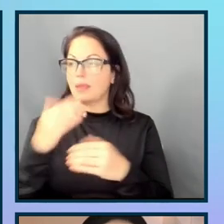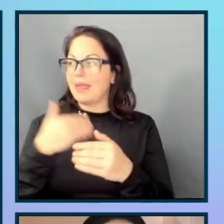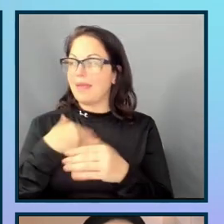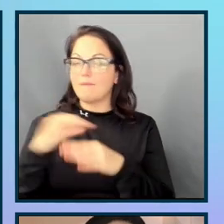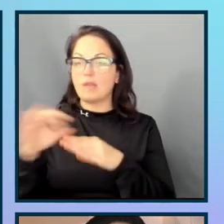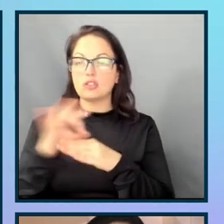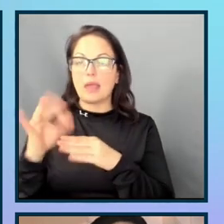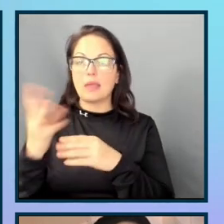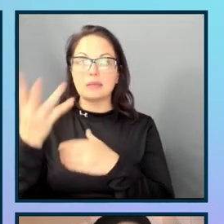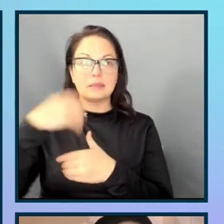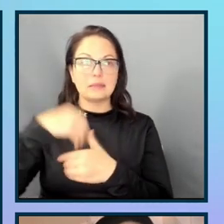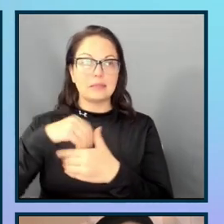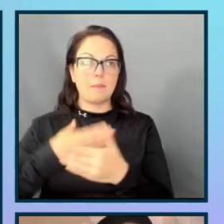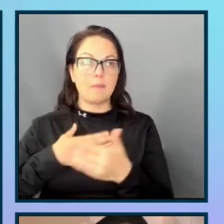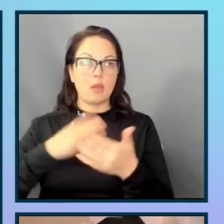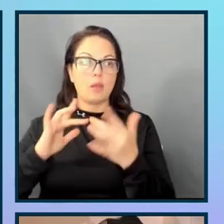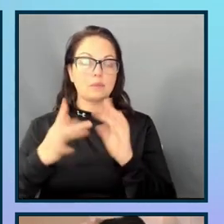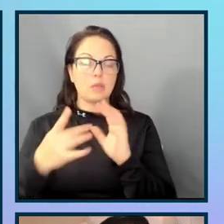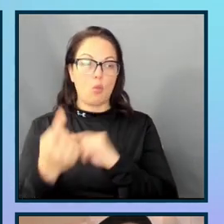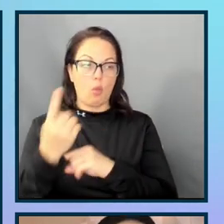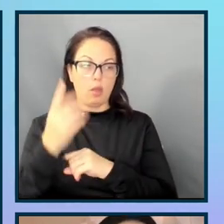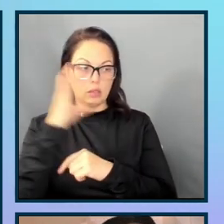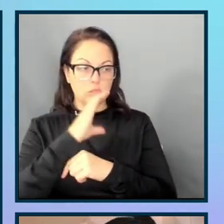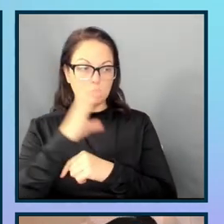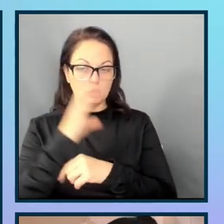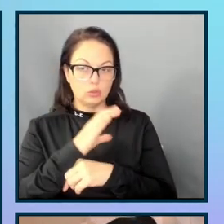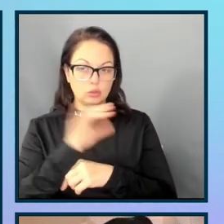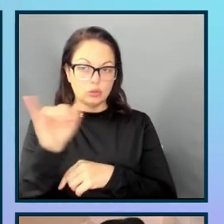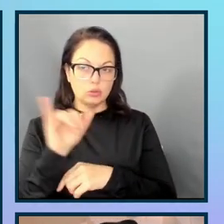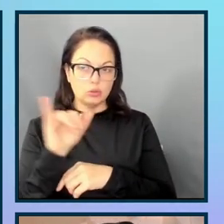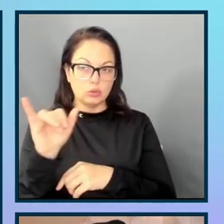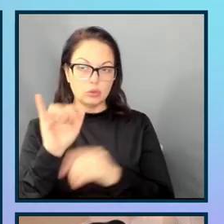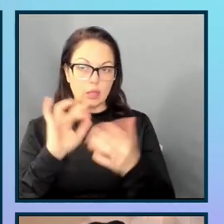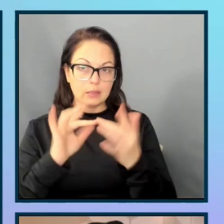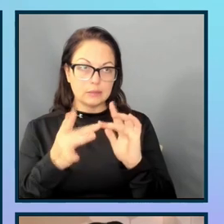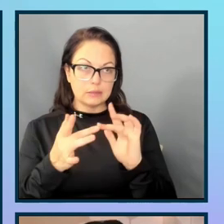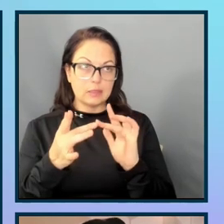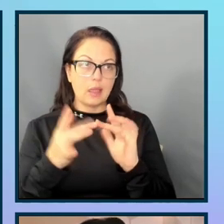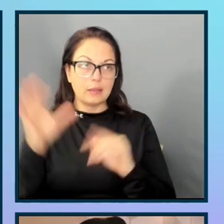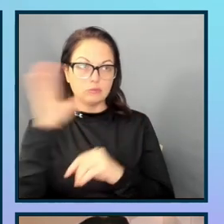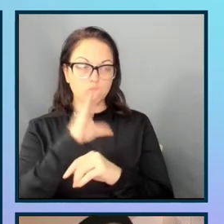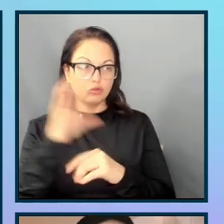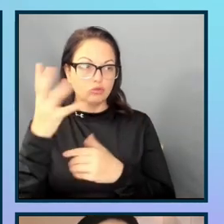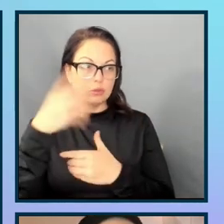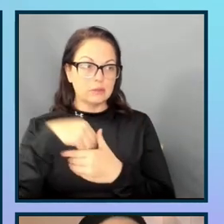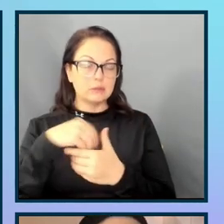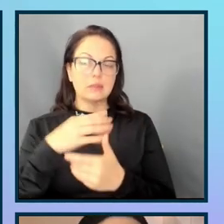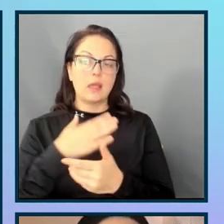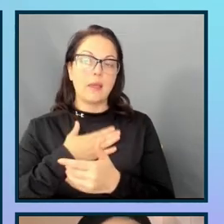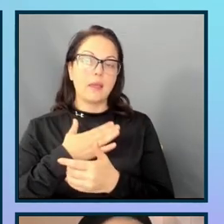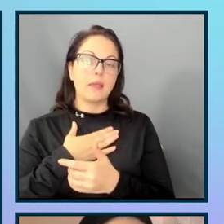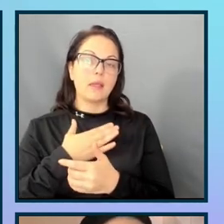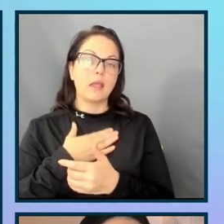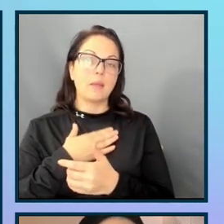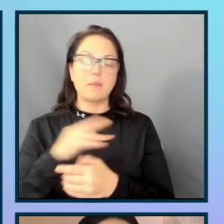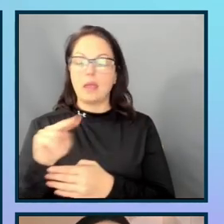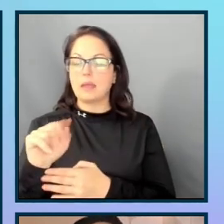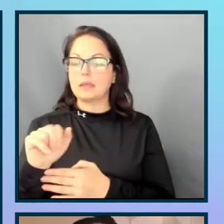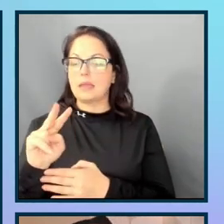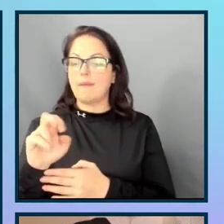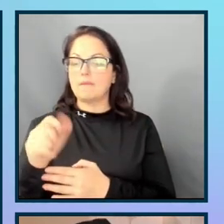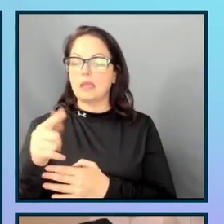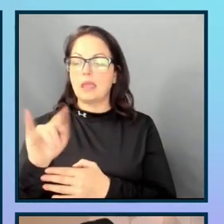inside my site. Let's say that one of the searches is kind of like my site-wide search inside my navigational banner.